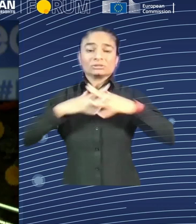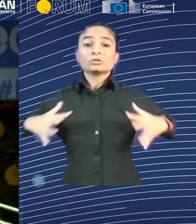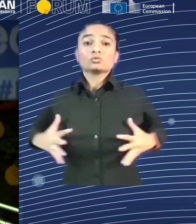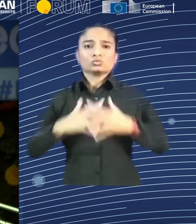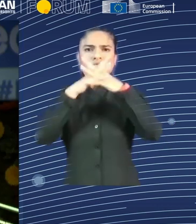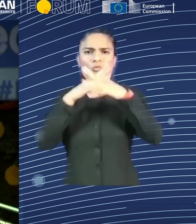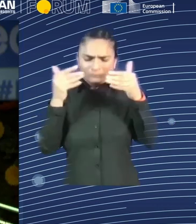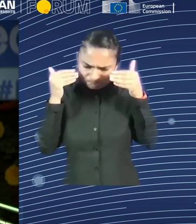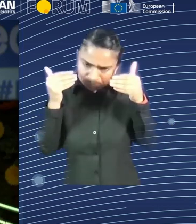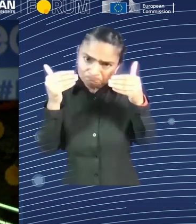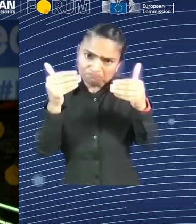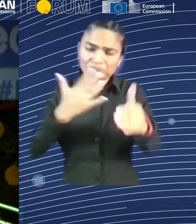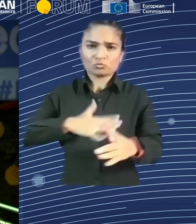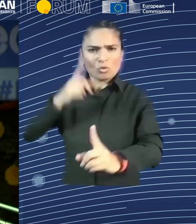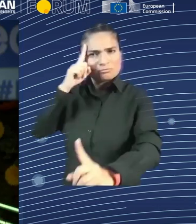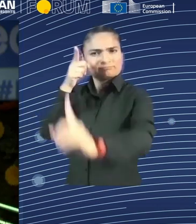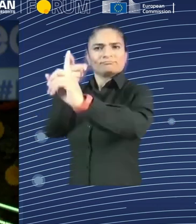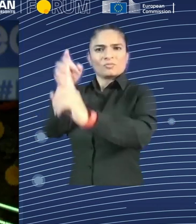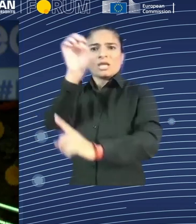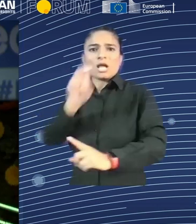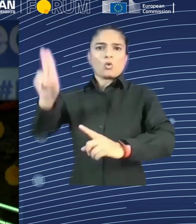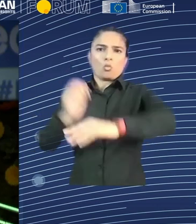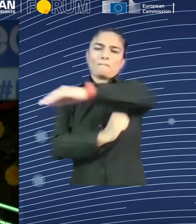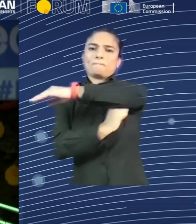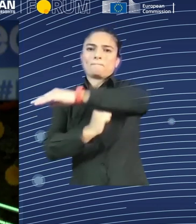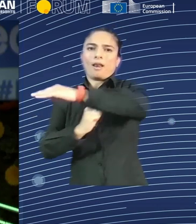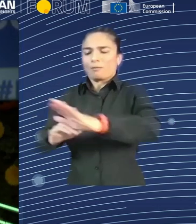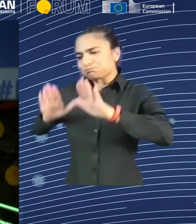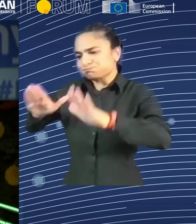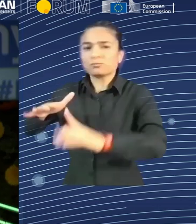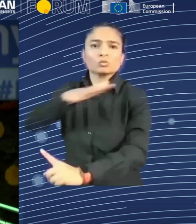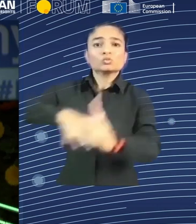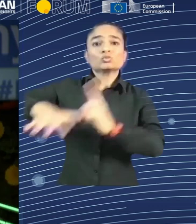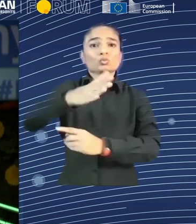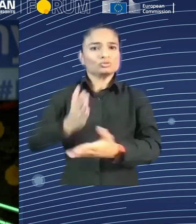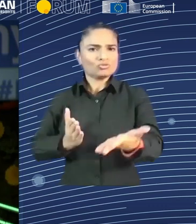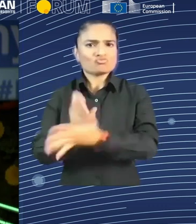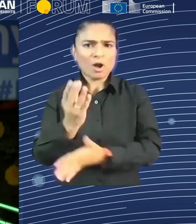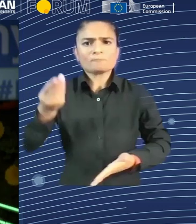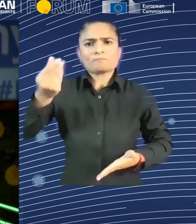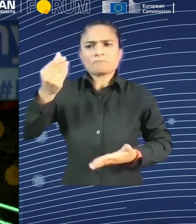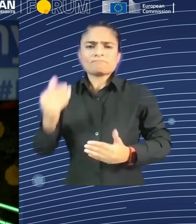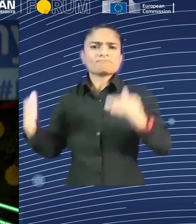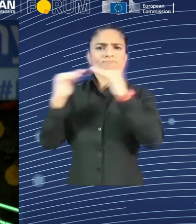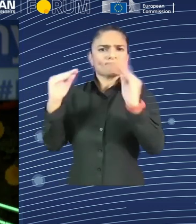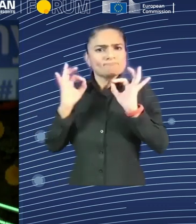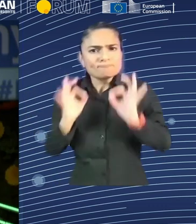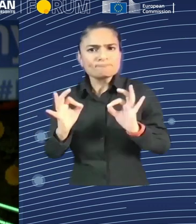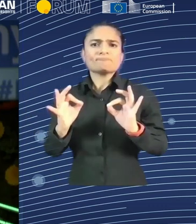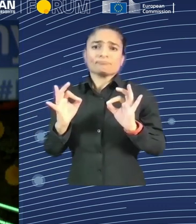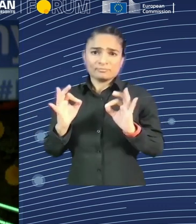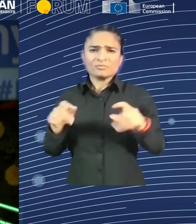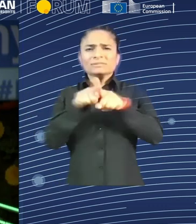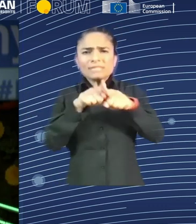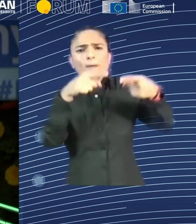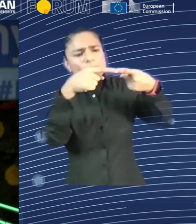asbestos, RRF, SURE, and many other pieces of legislation were crucial in order to be sure that in Europe and